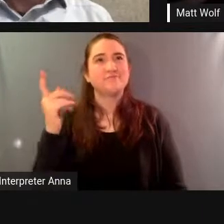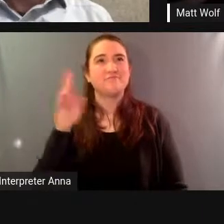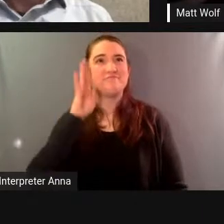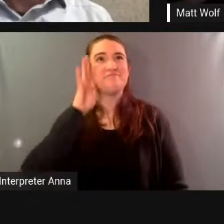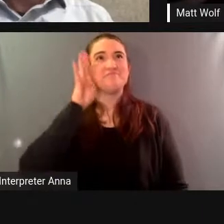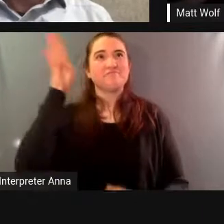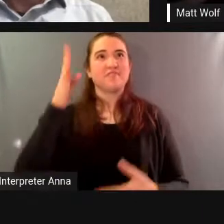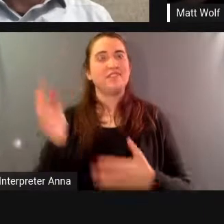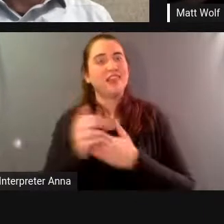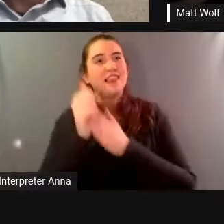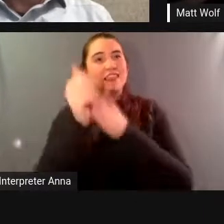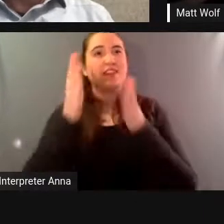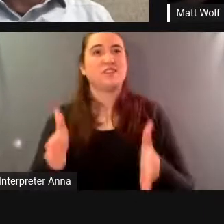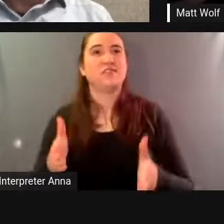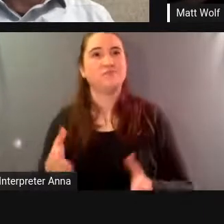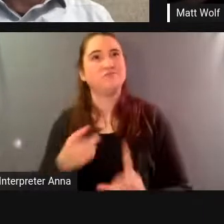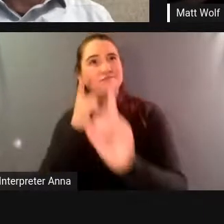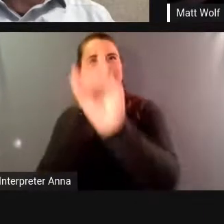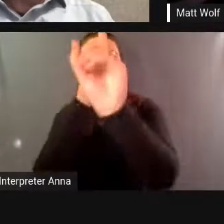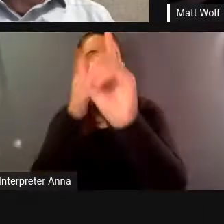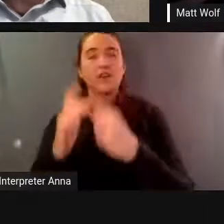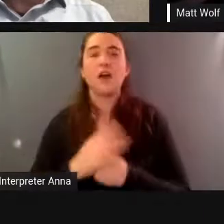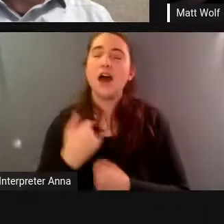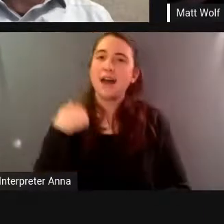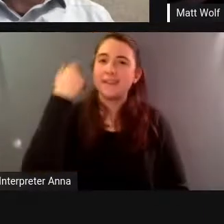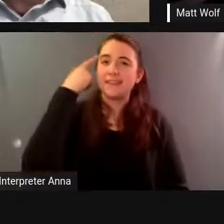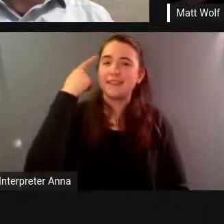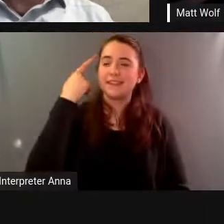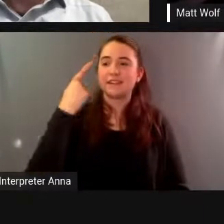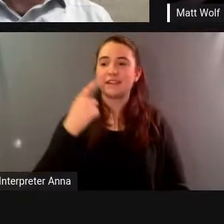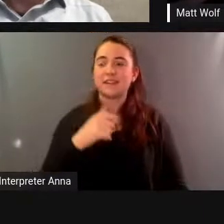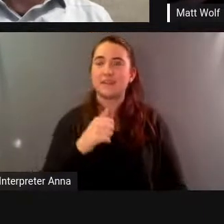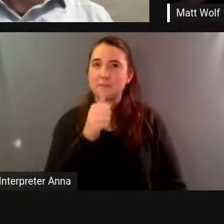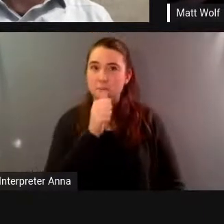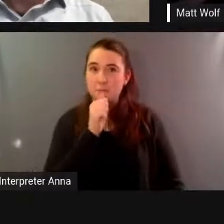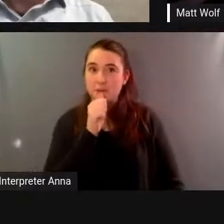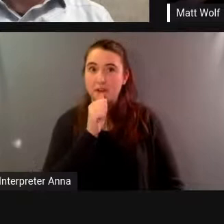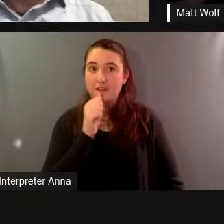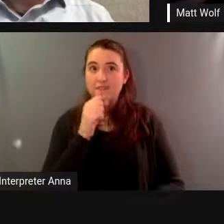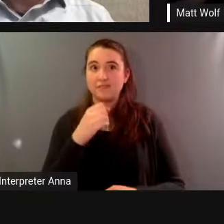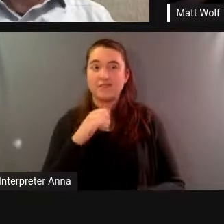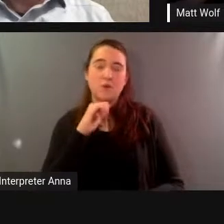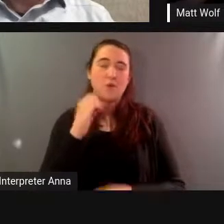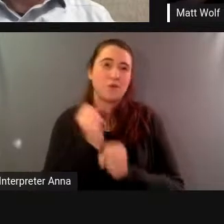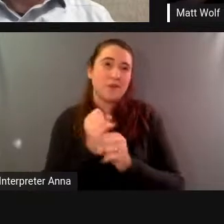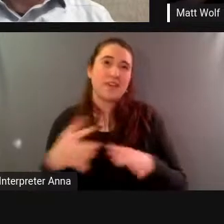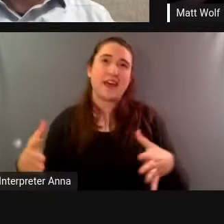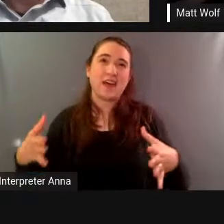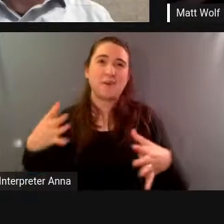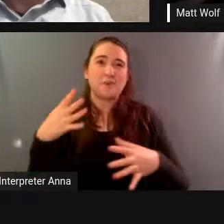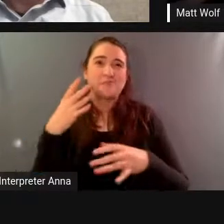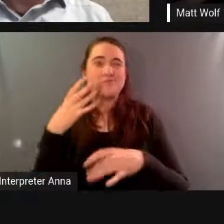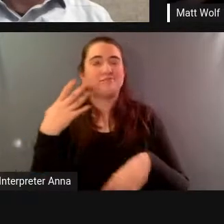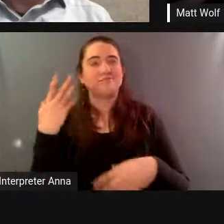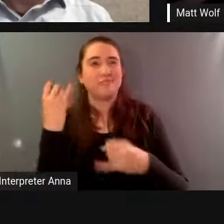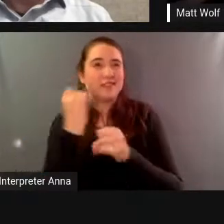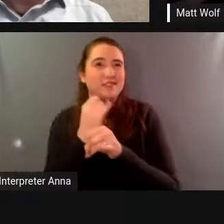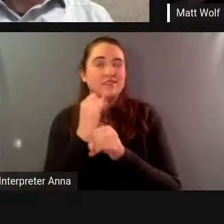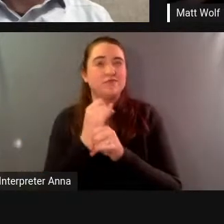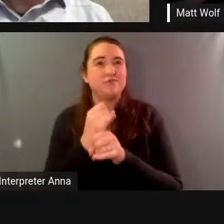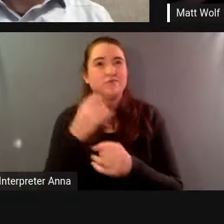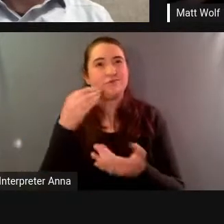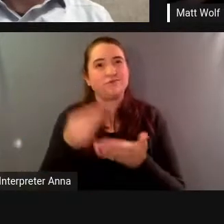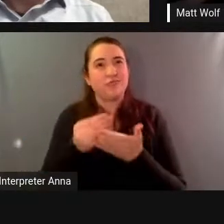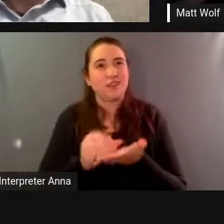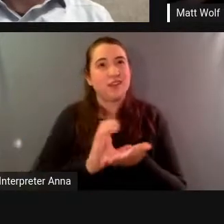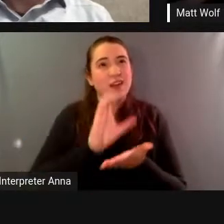that non-institutional private venture exploration is something that we we've come to accept and appreciate more now